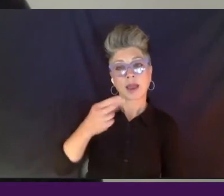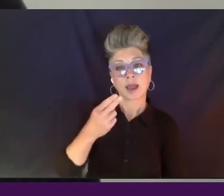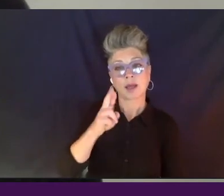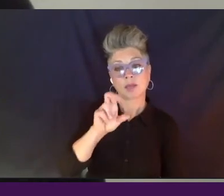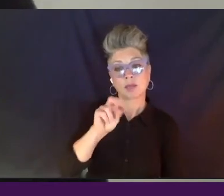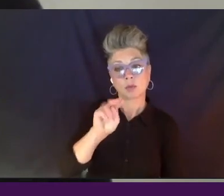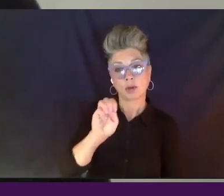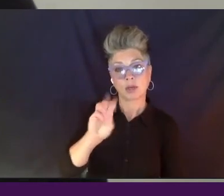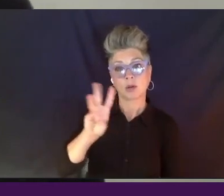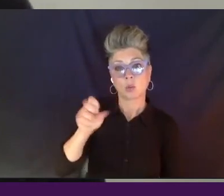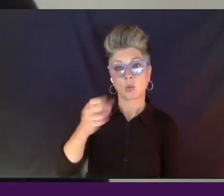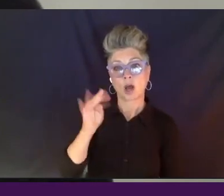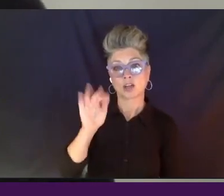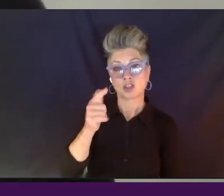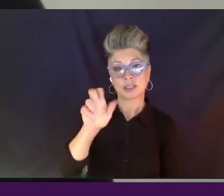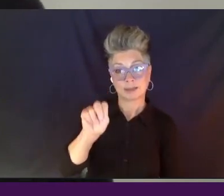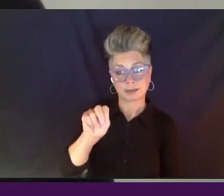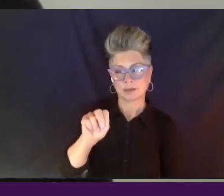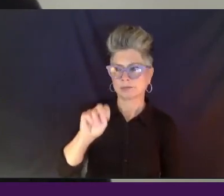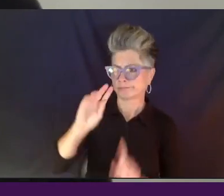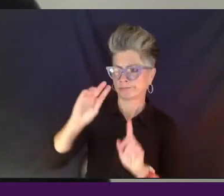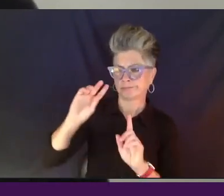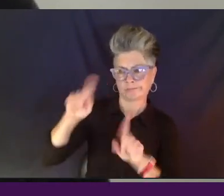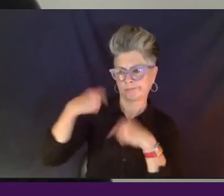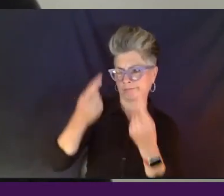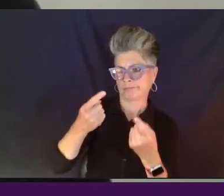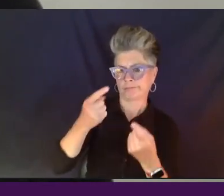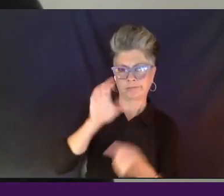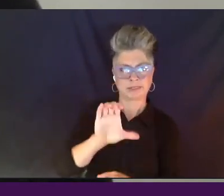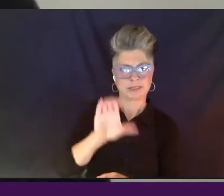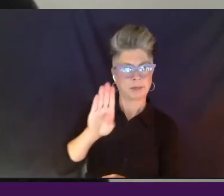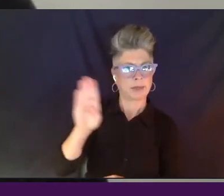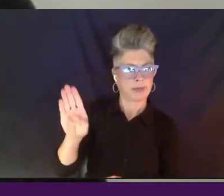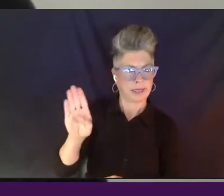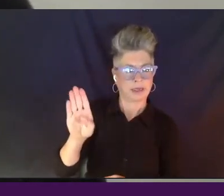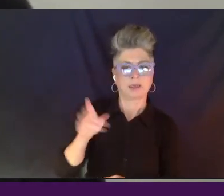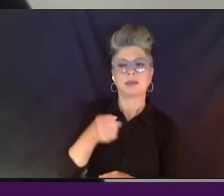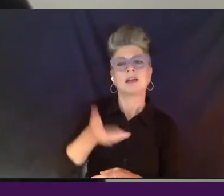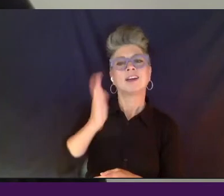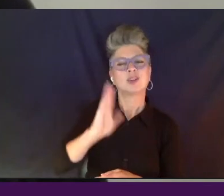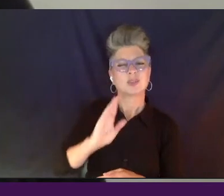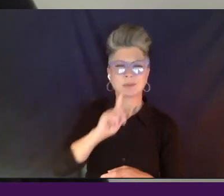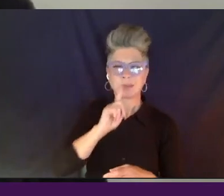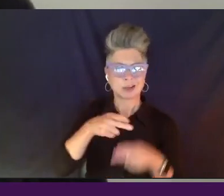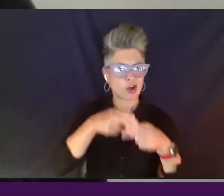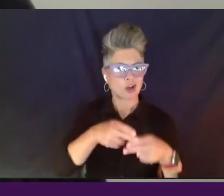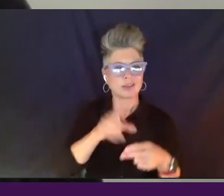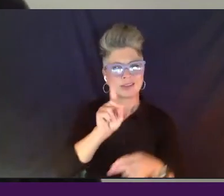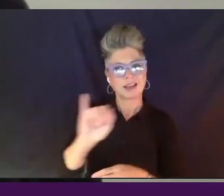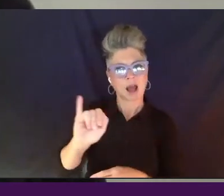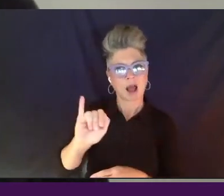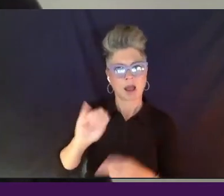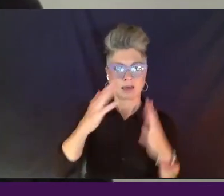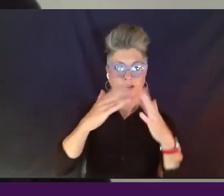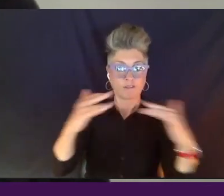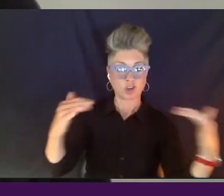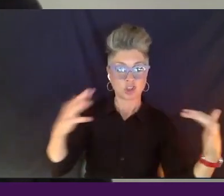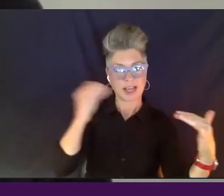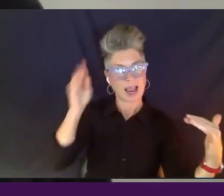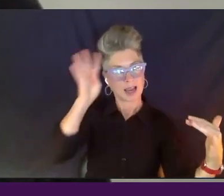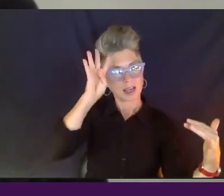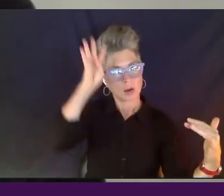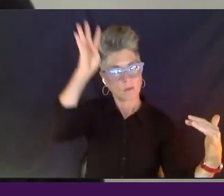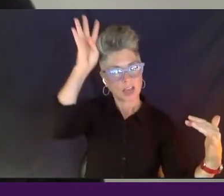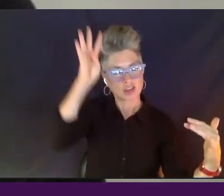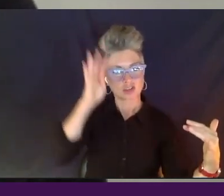CPB, is part of what used to be called D&I, diversity and innovation. They're